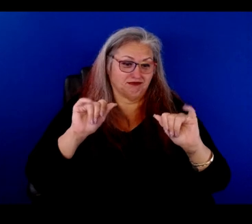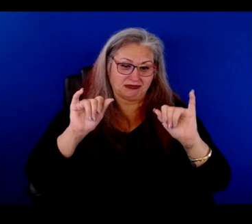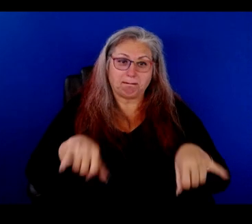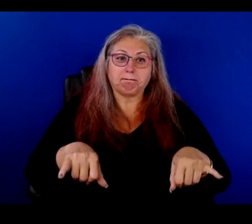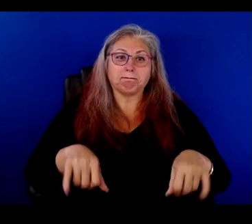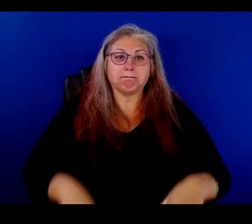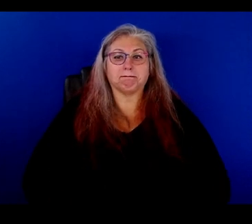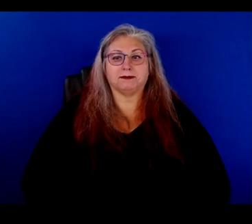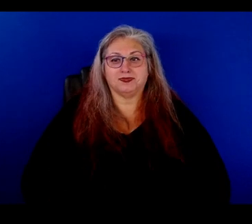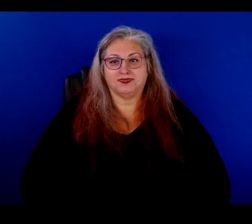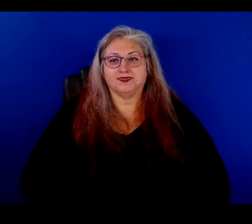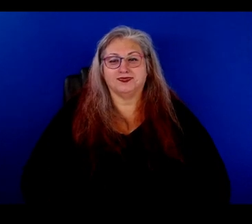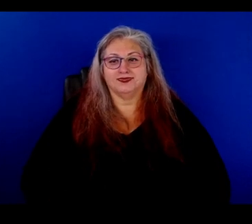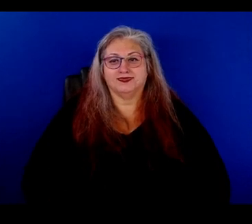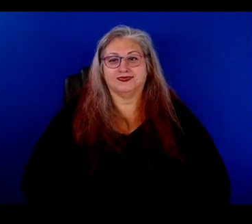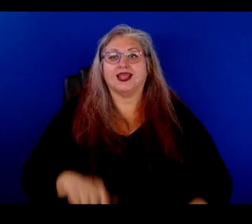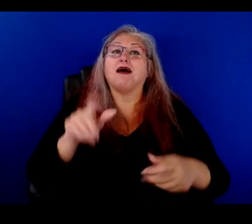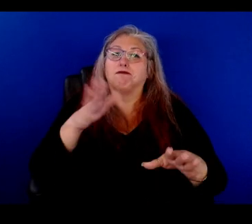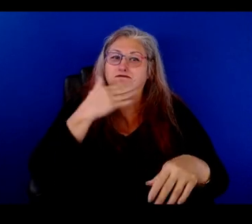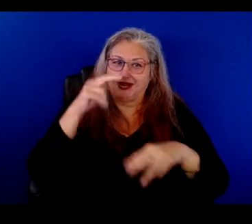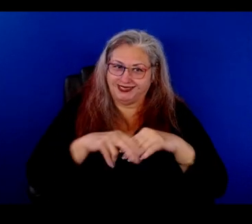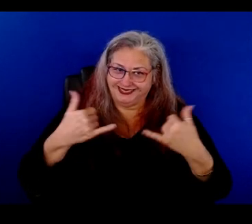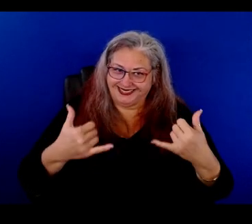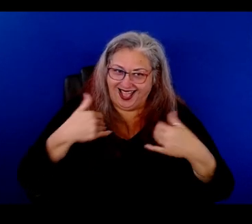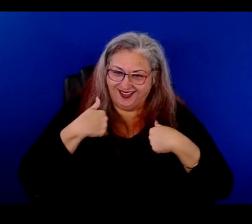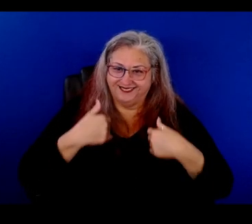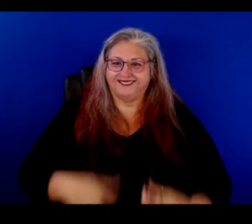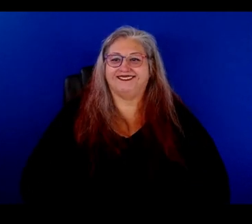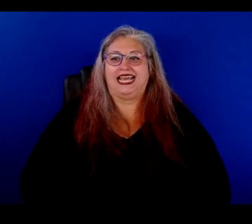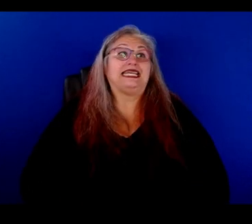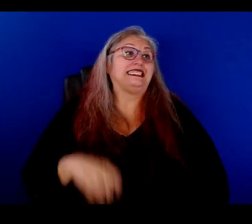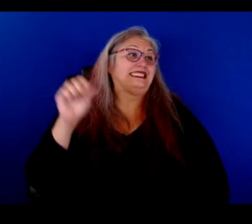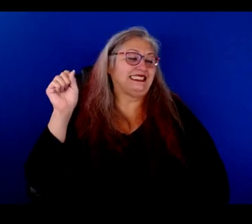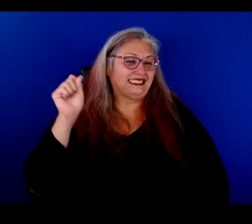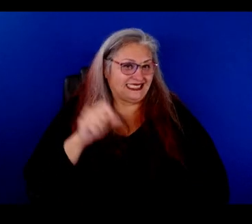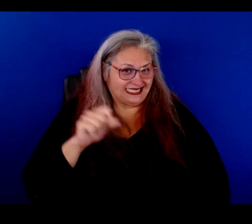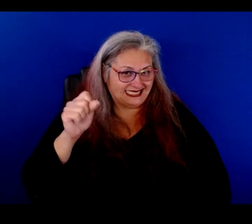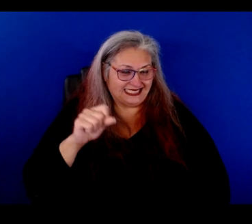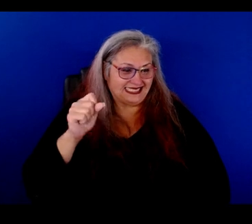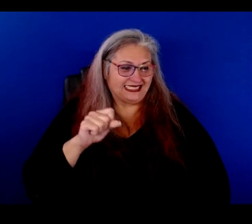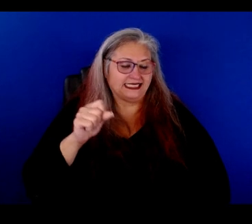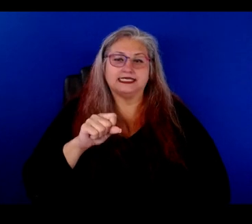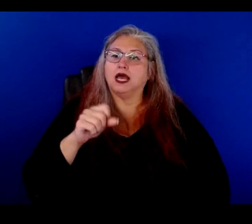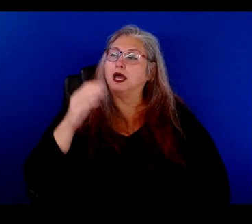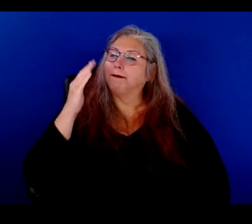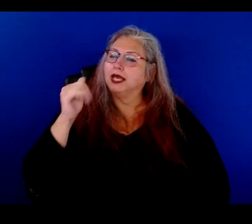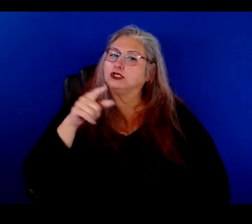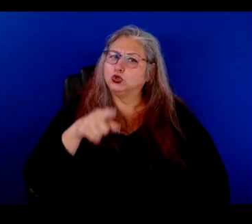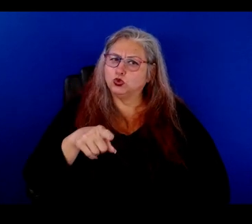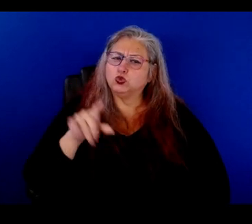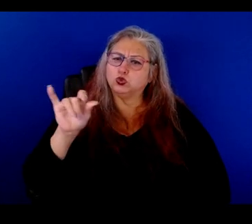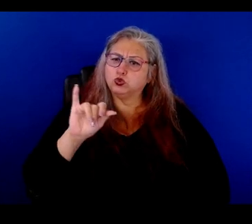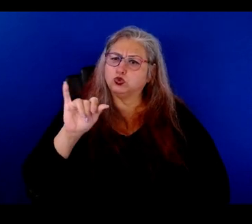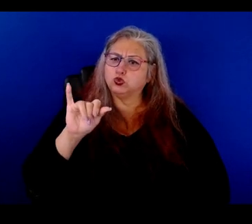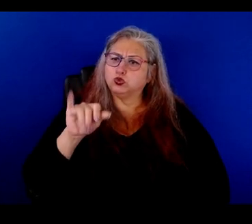still that, with better seats. Yeah, better seats. Yes. Uh, because you also